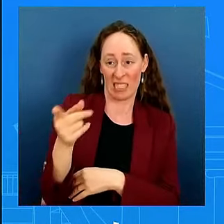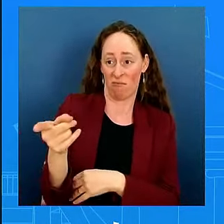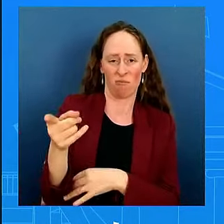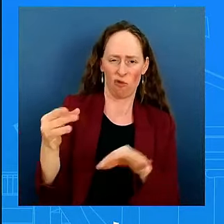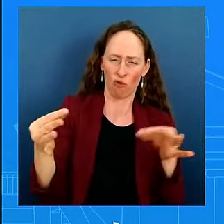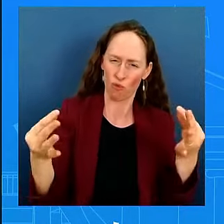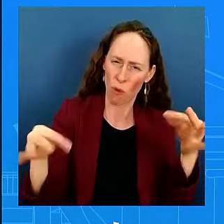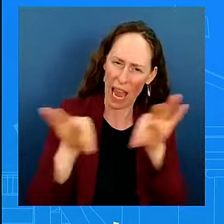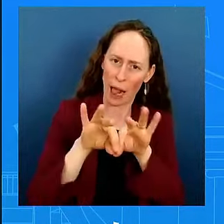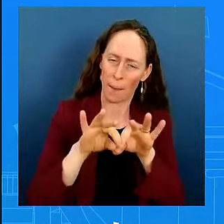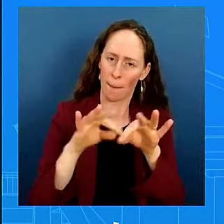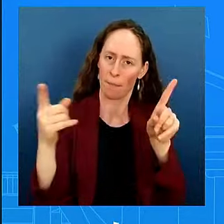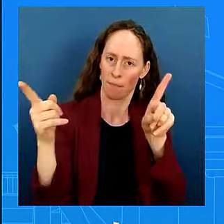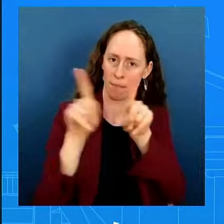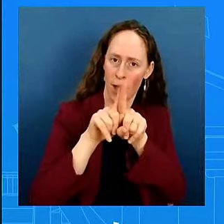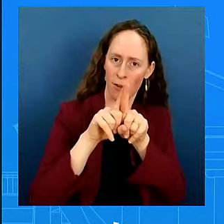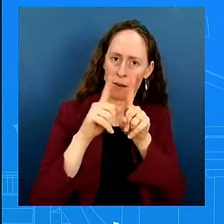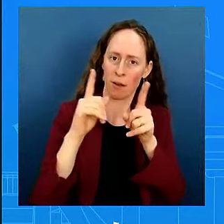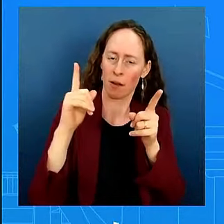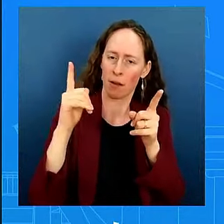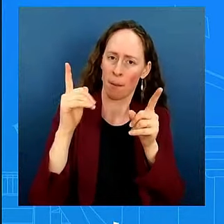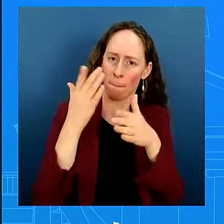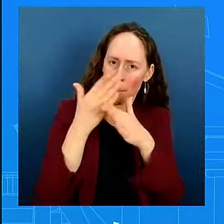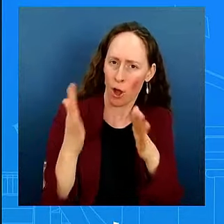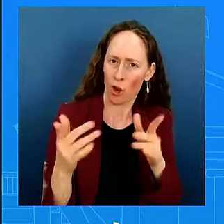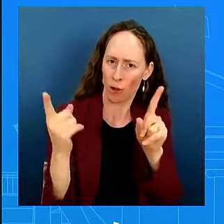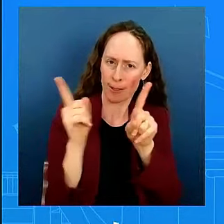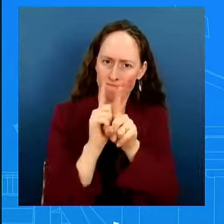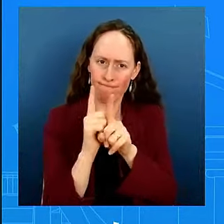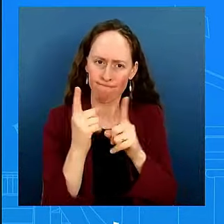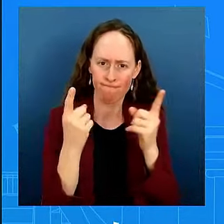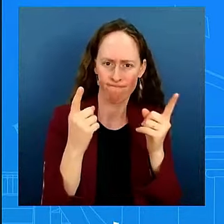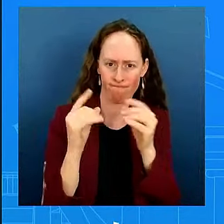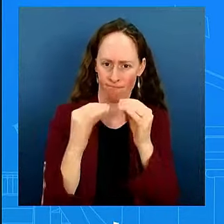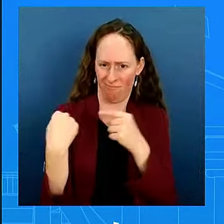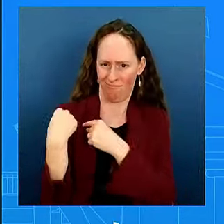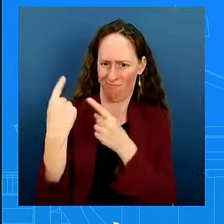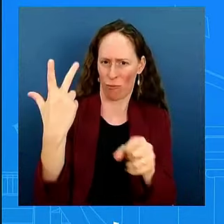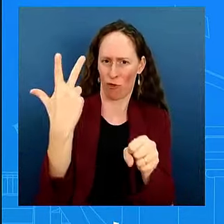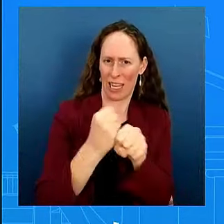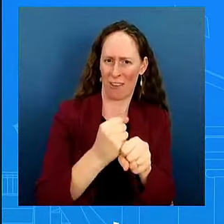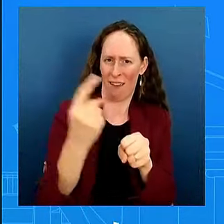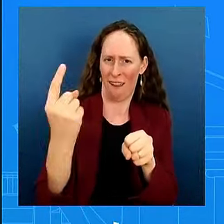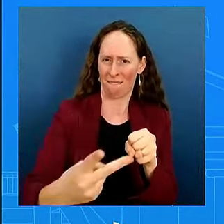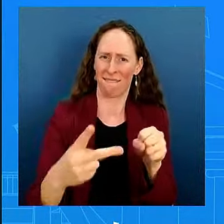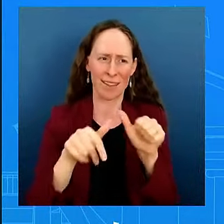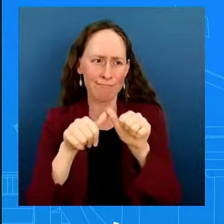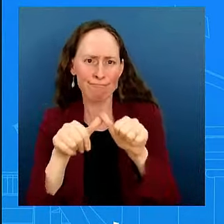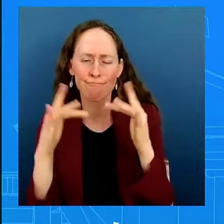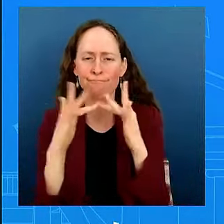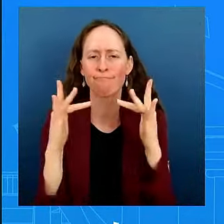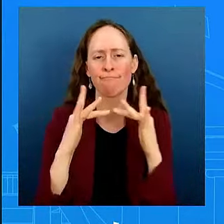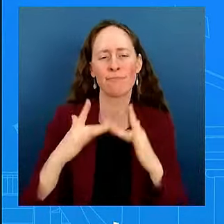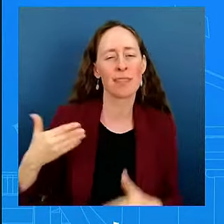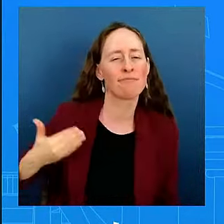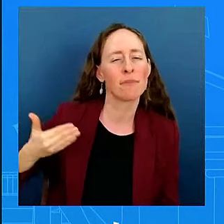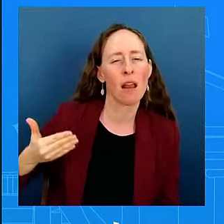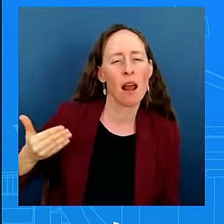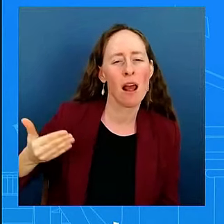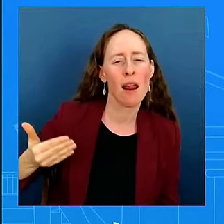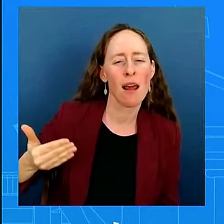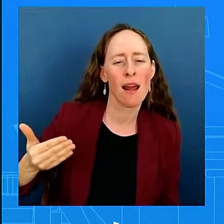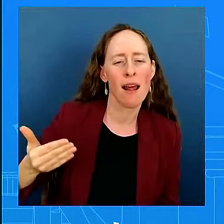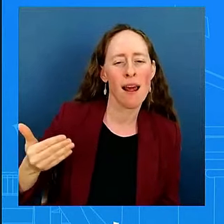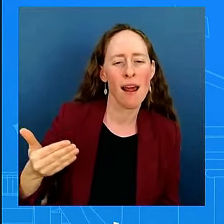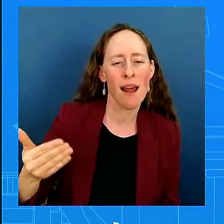They talk regularly. They talk very much regularly. You saw them yesterday. And they certainly stay in touch. I just don't have anything beyond